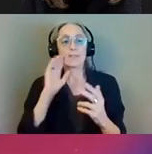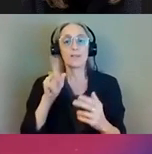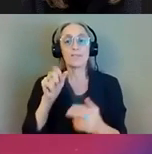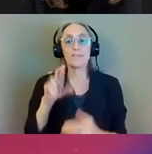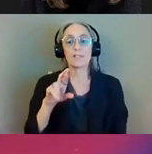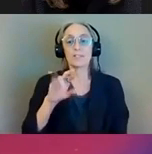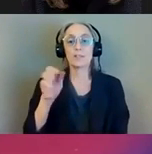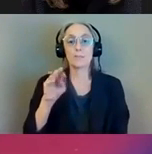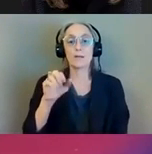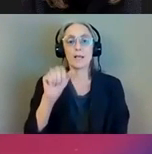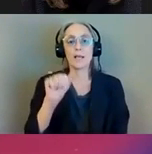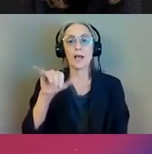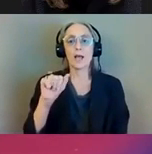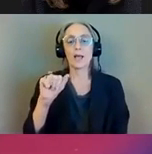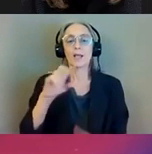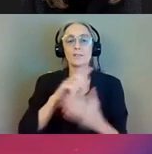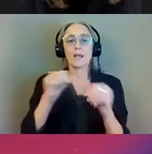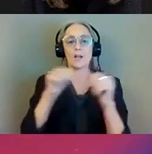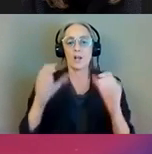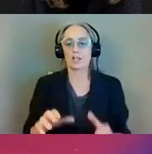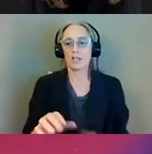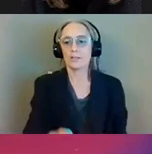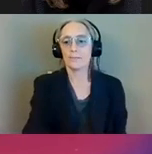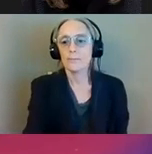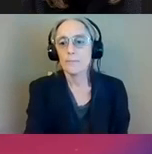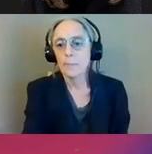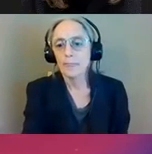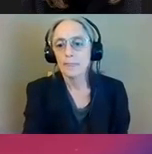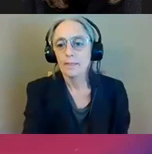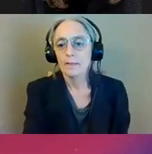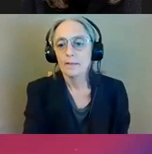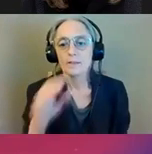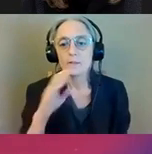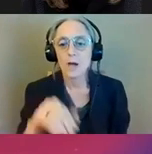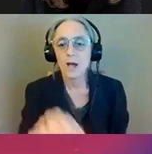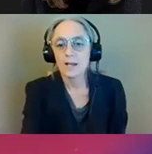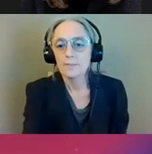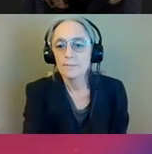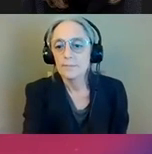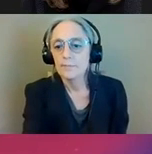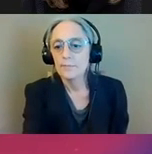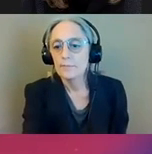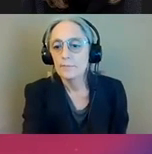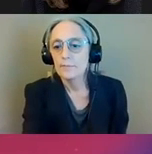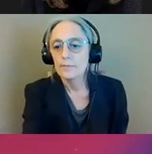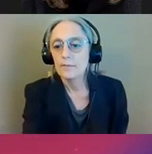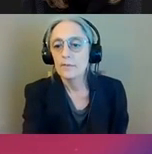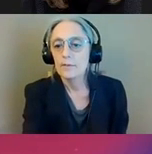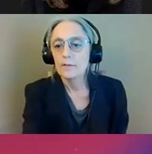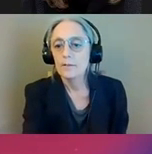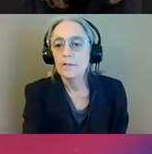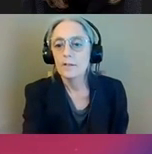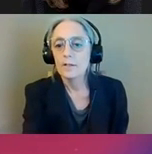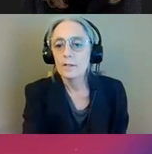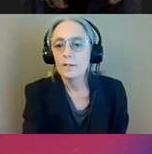AIA, a design architect at EXP, the lead architects and engineers for the new station. I will take you through the design of the next two